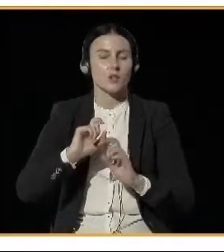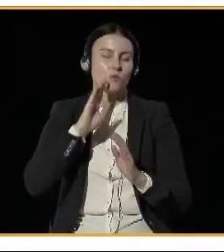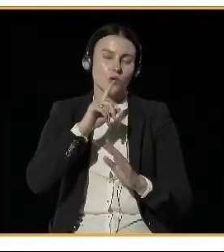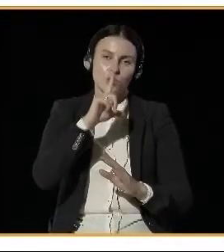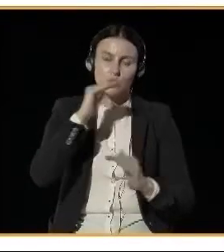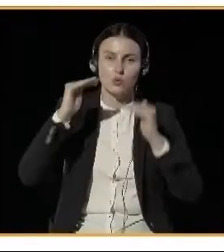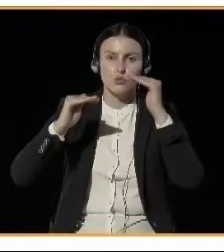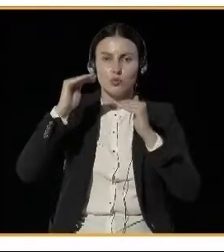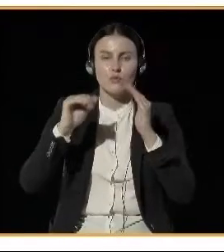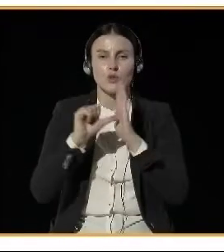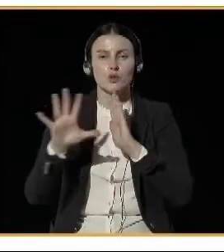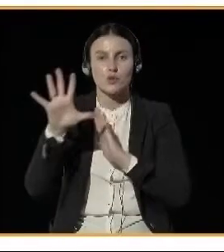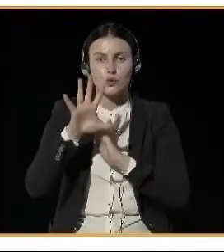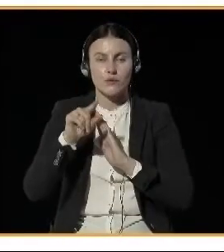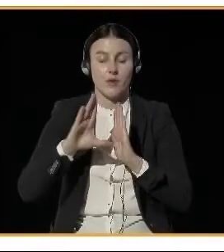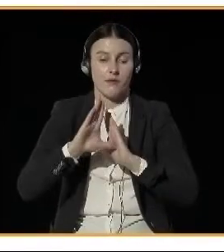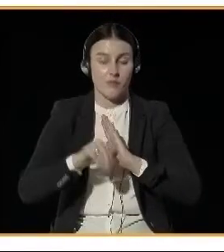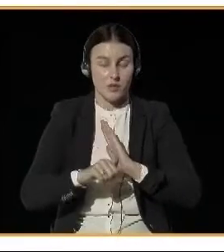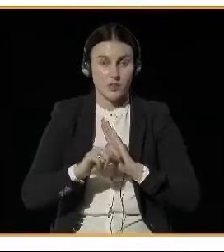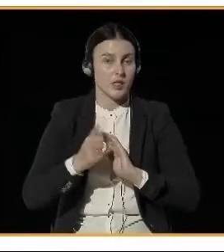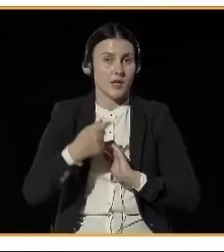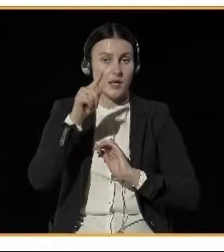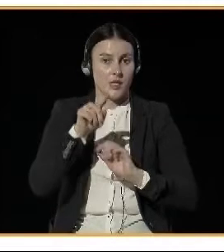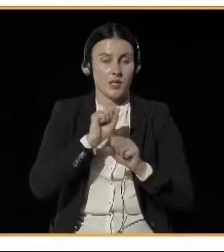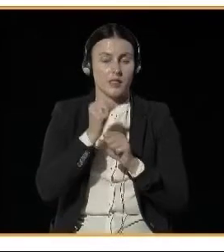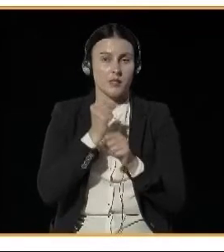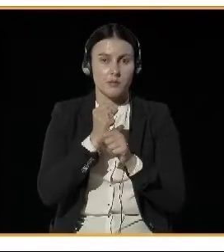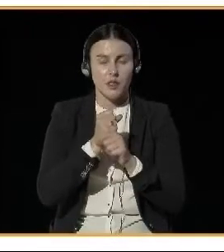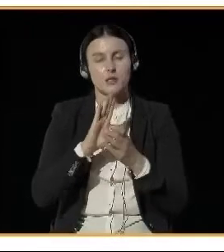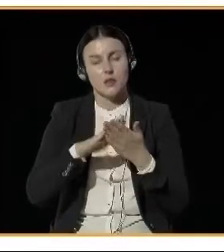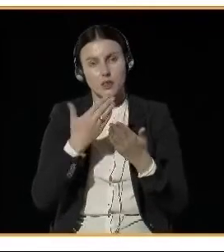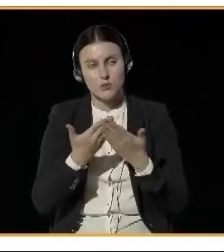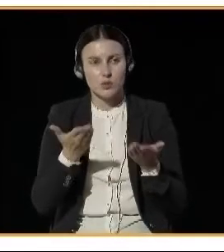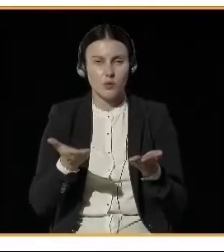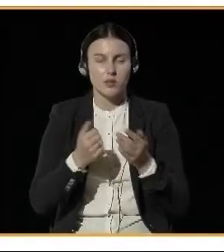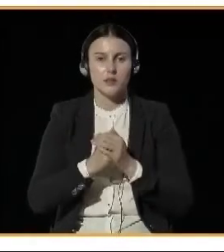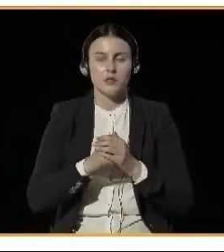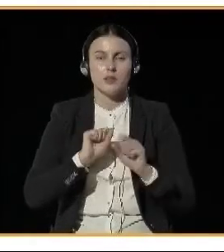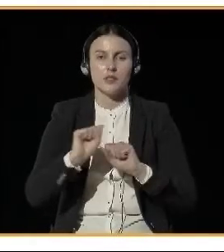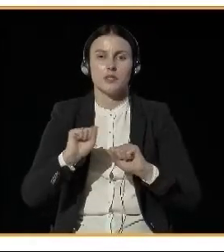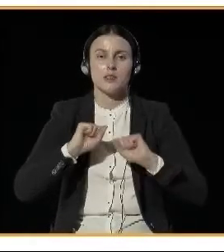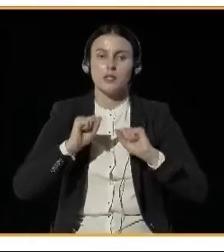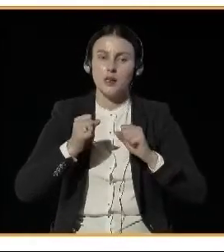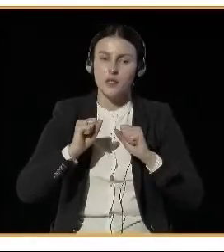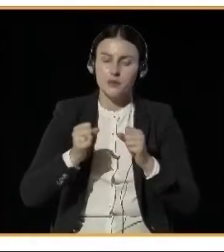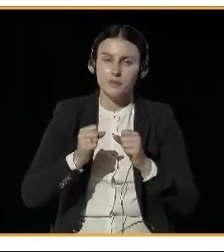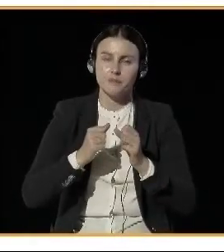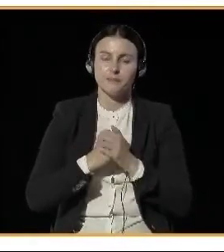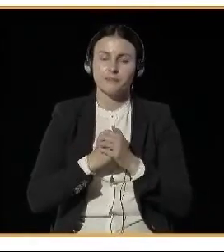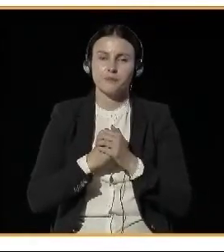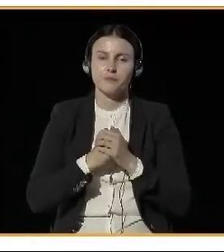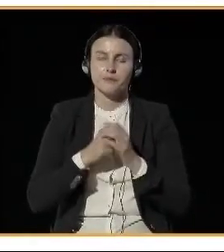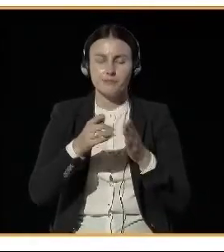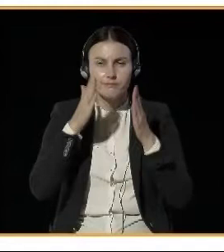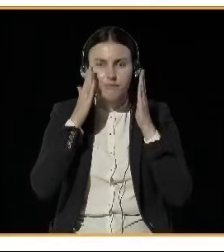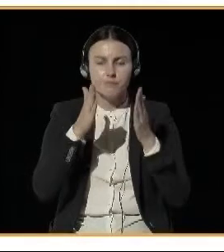That's a measure that's been implemented for many years and means that if you choose to drive with studded winter tires,